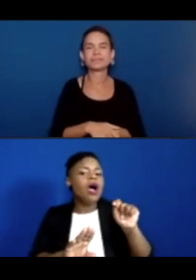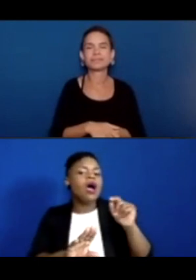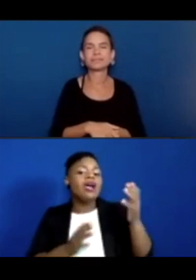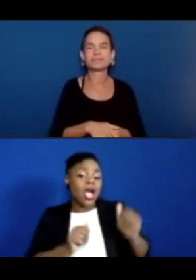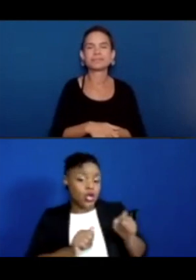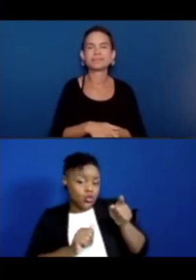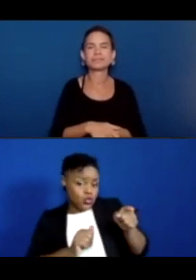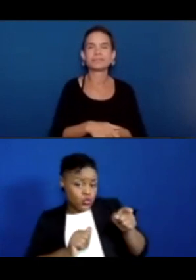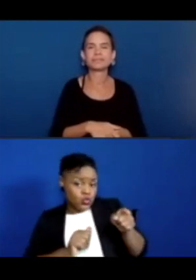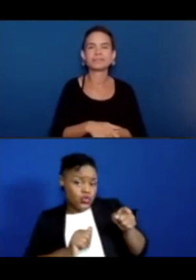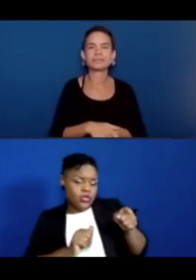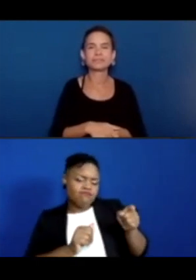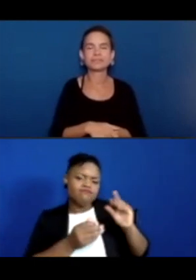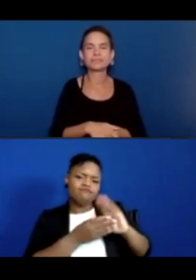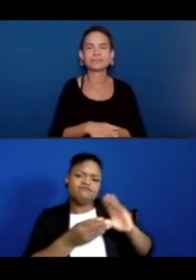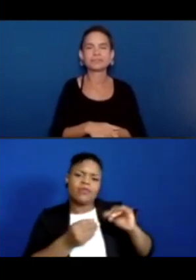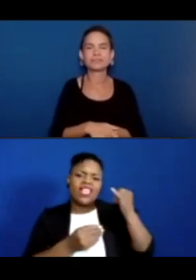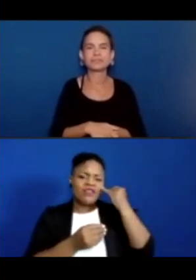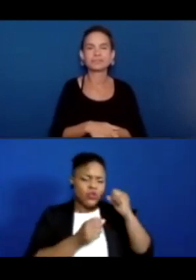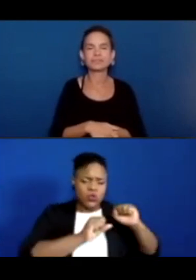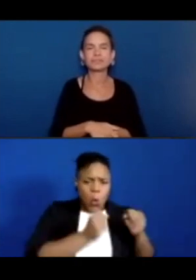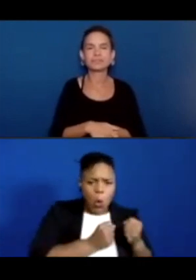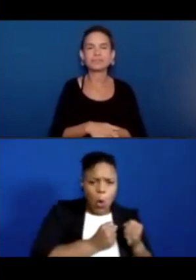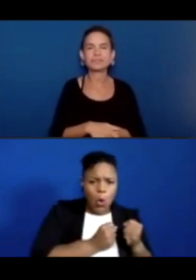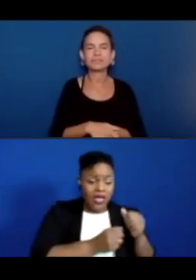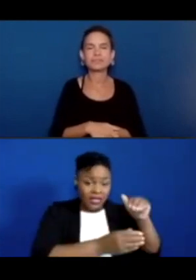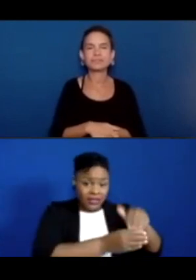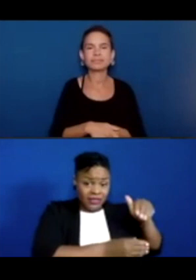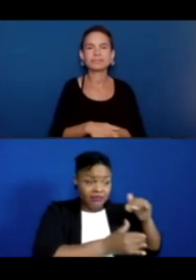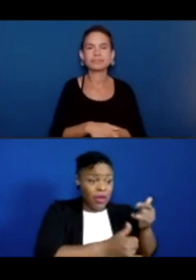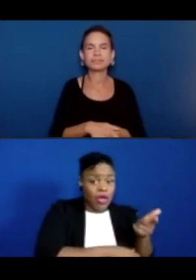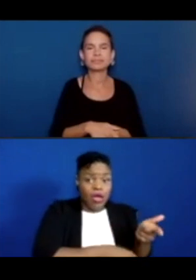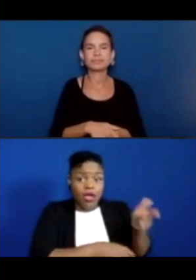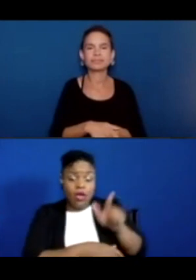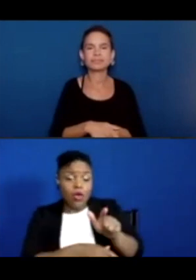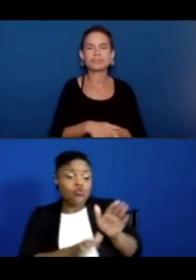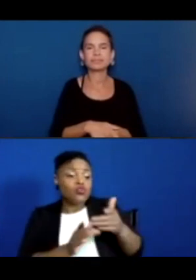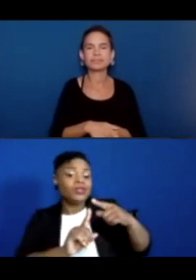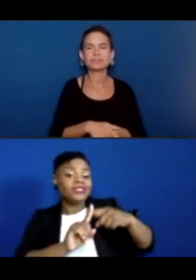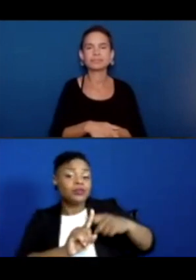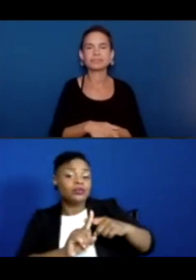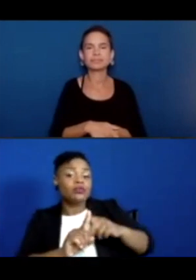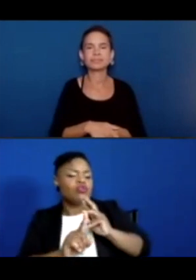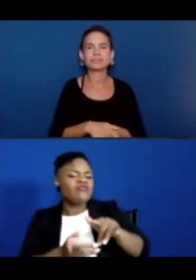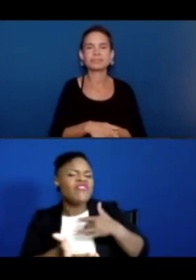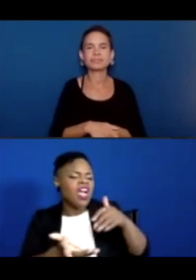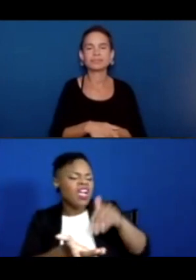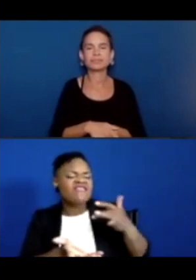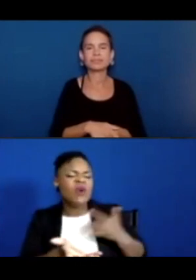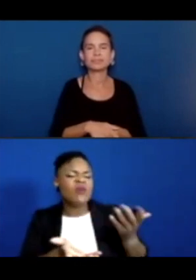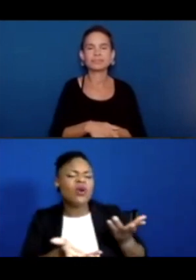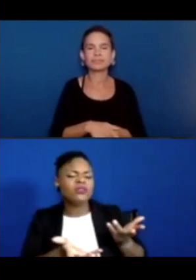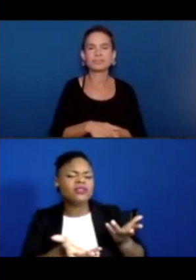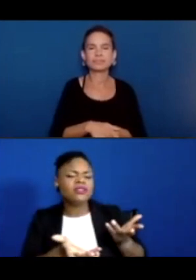warm temperature. And then you put it back in hot. Yeah. What differences did you have in your feeling of your hand? Cold. It's